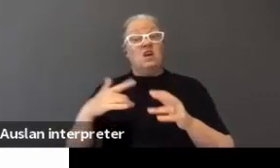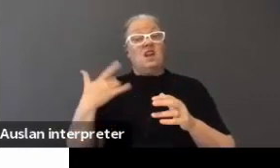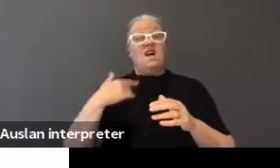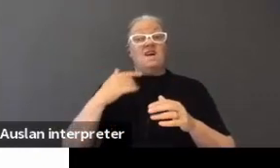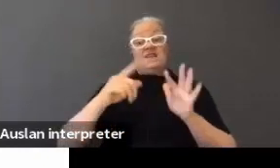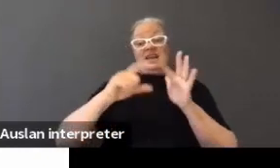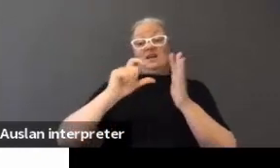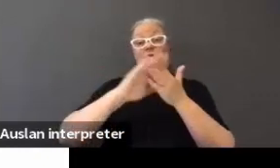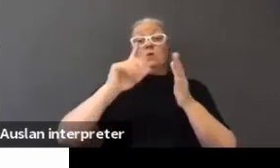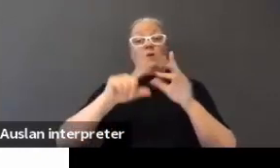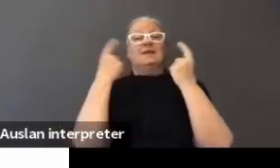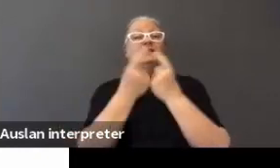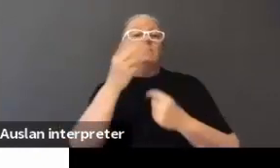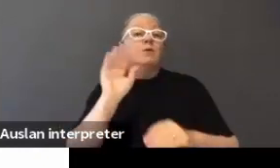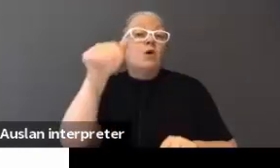from home.